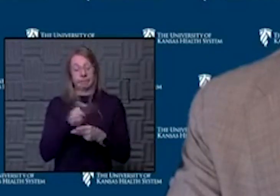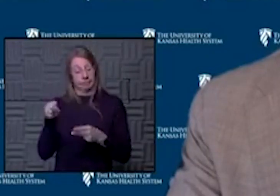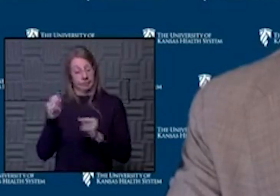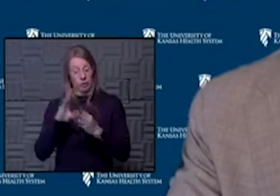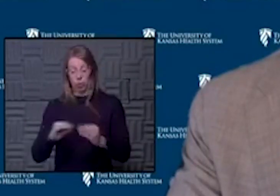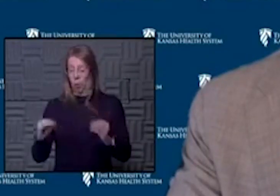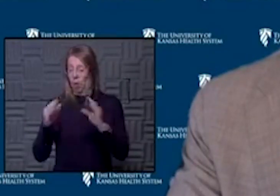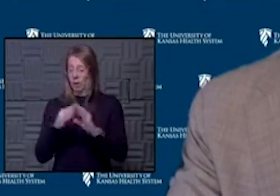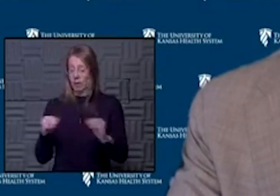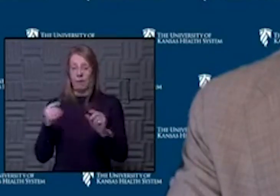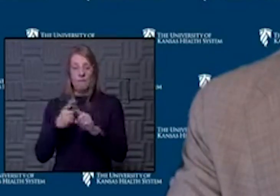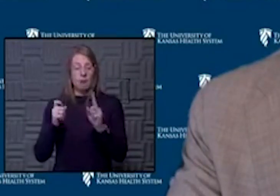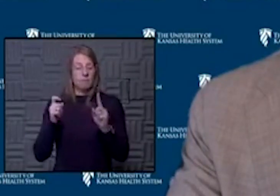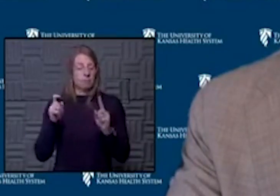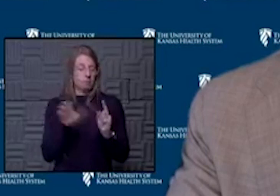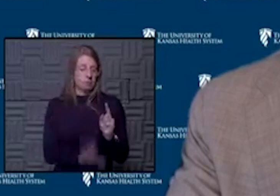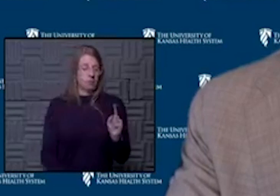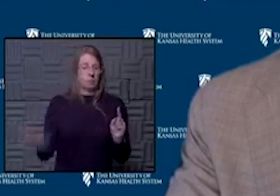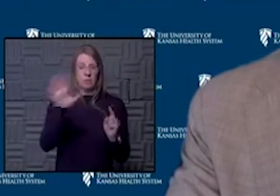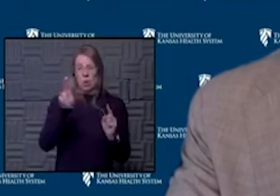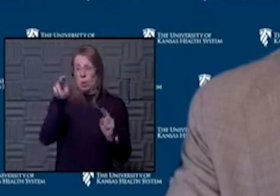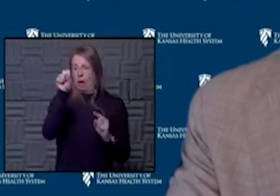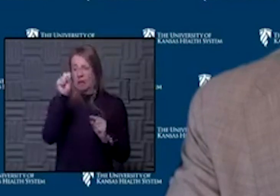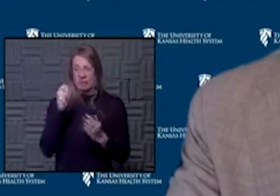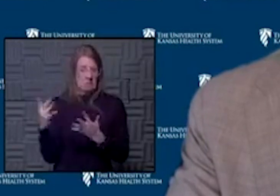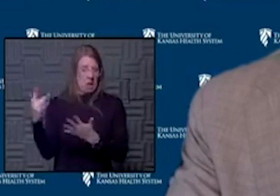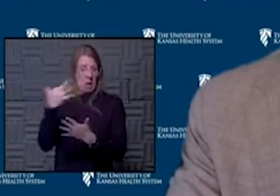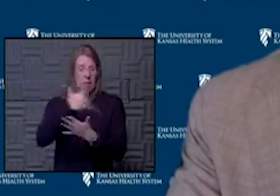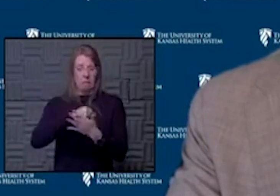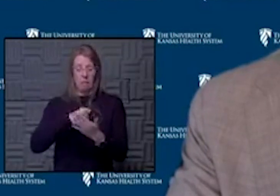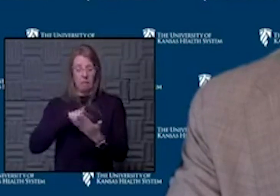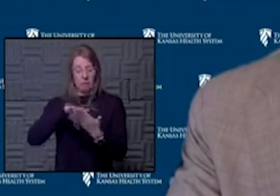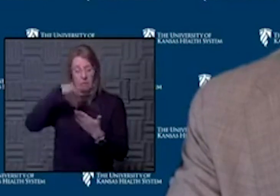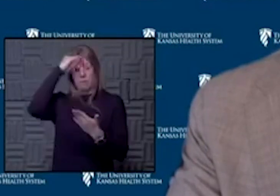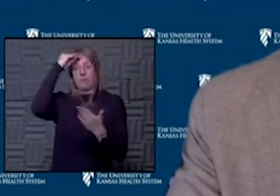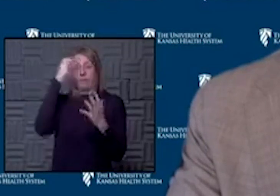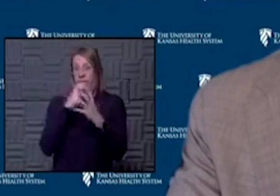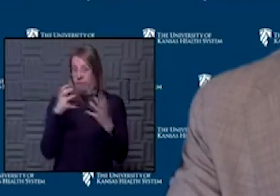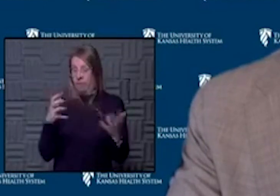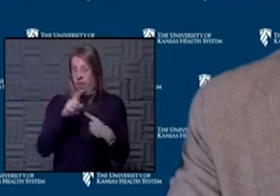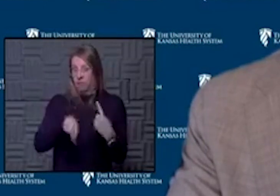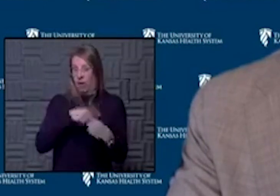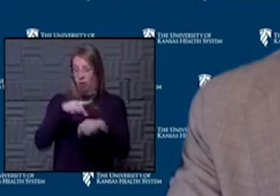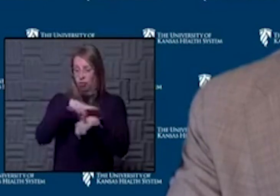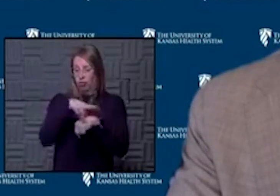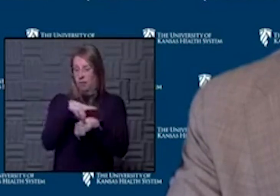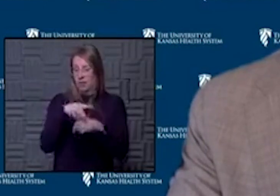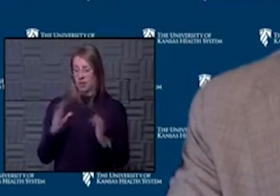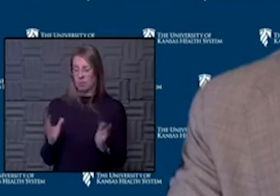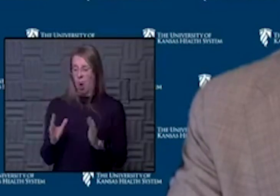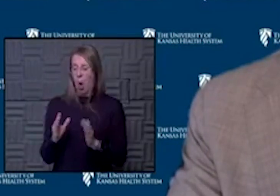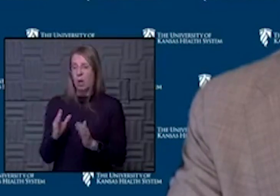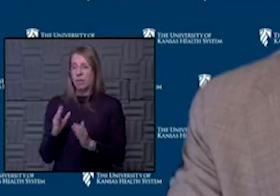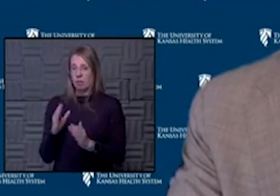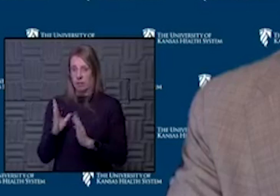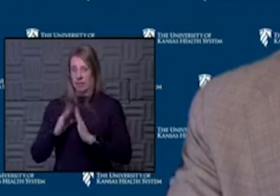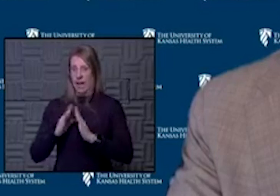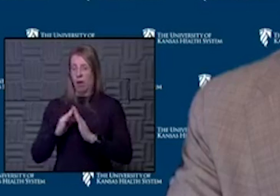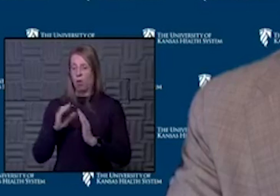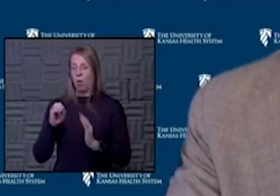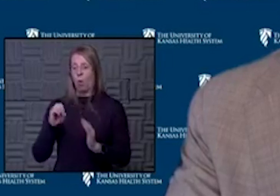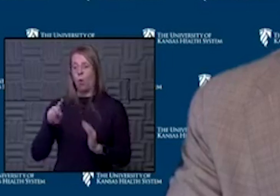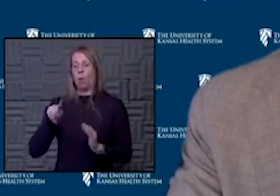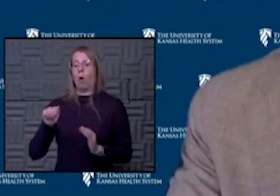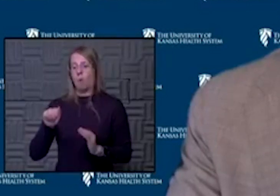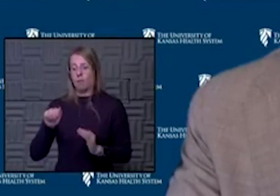over, uh, the country really. Uh, you know, I've learned a lot about the geography of small town, um, Oklahoma